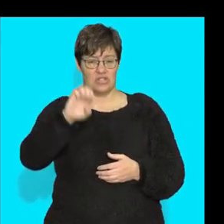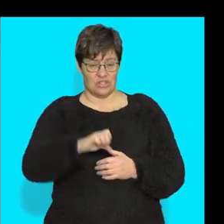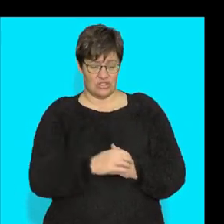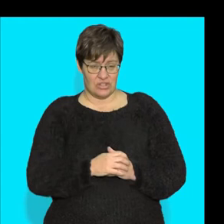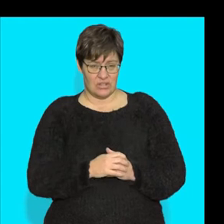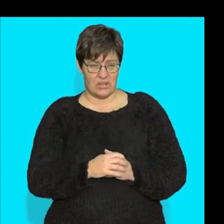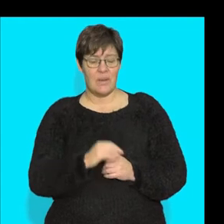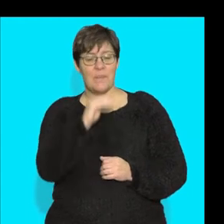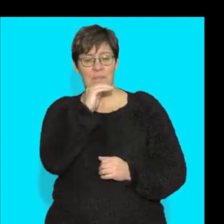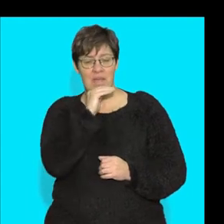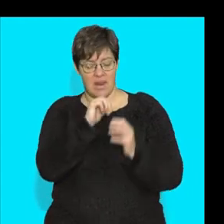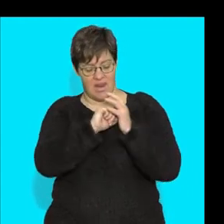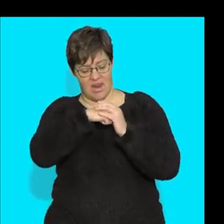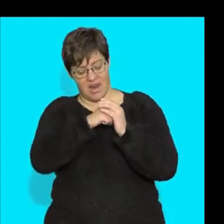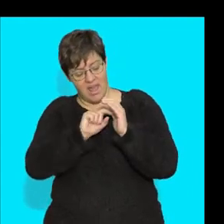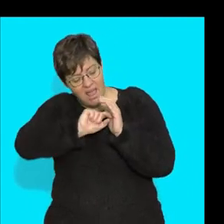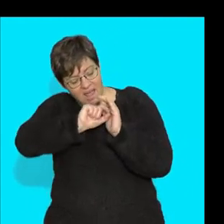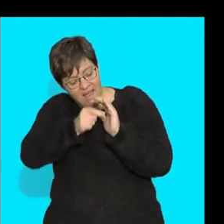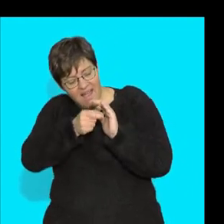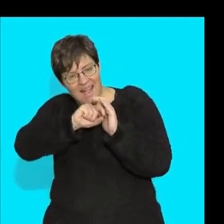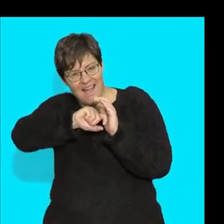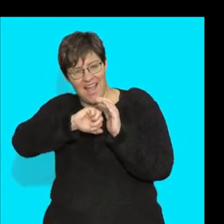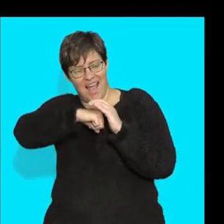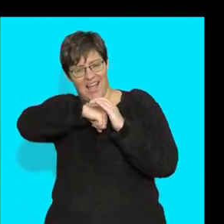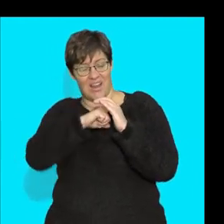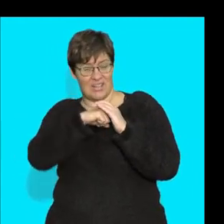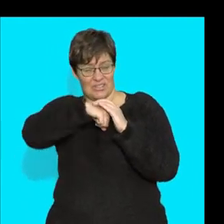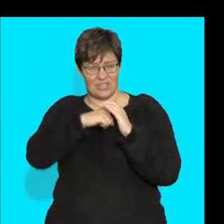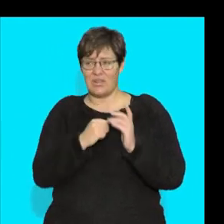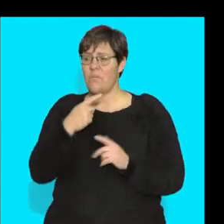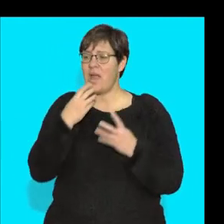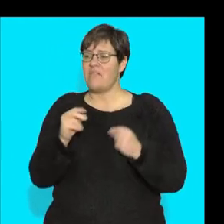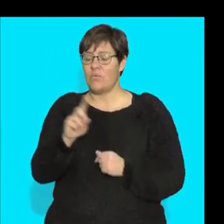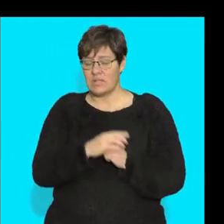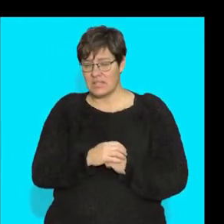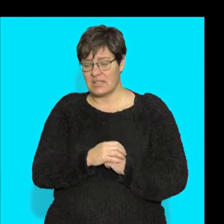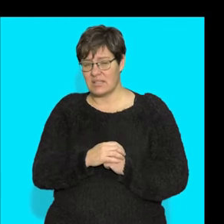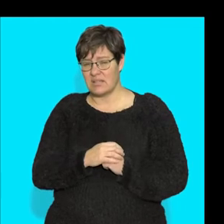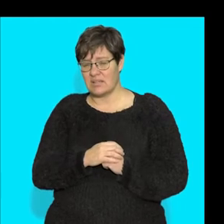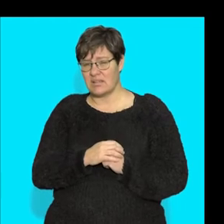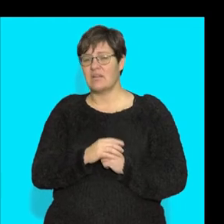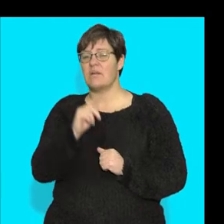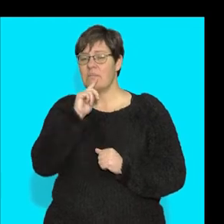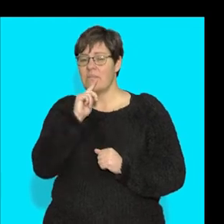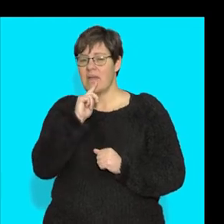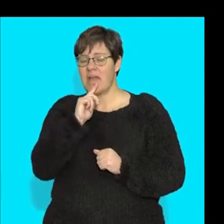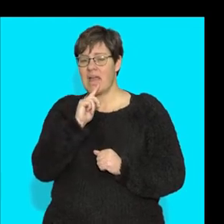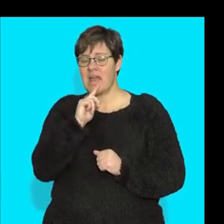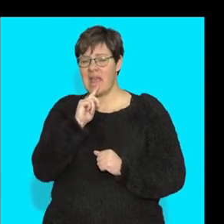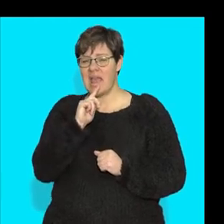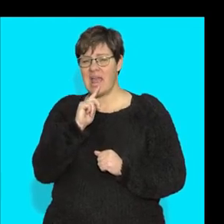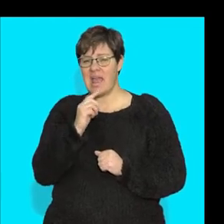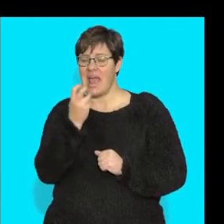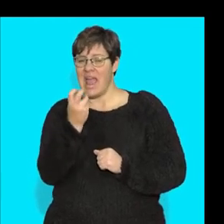is tissue. Again, look here. But what do I have this time? I'm looking at my eggshell. And my